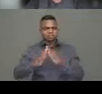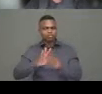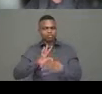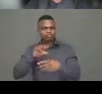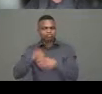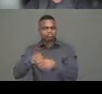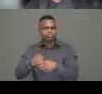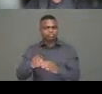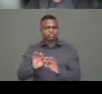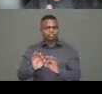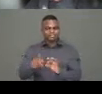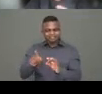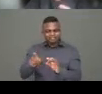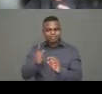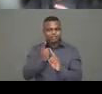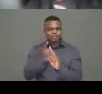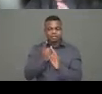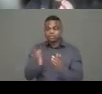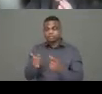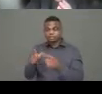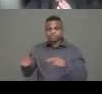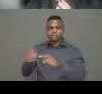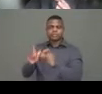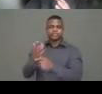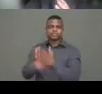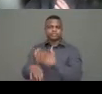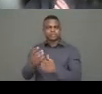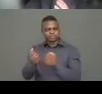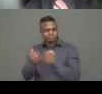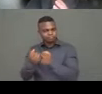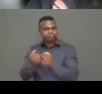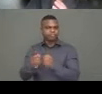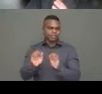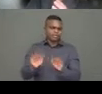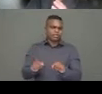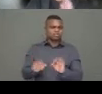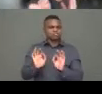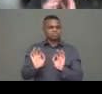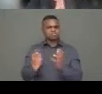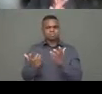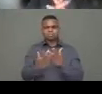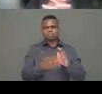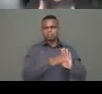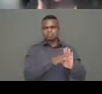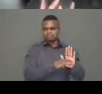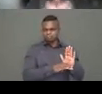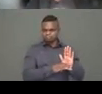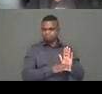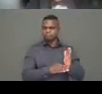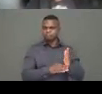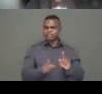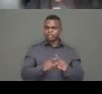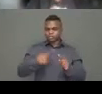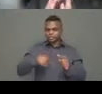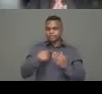exist to serve. So essentially what we believe, and I have to get rid of the chat off my thing, that membership of the